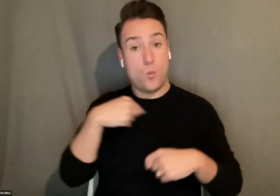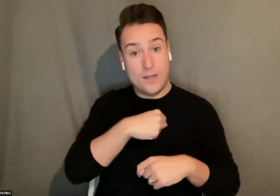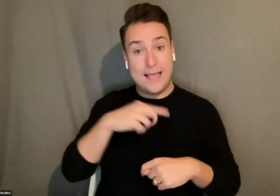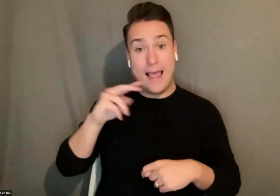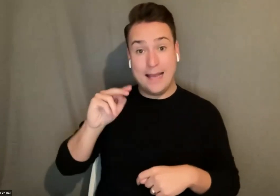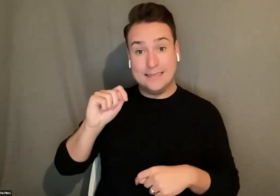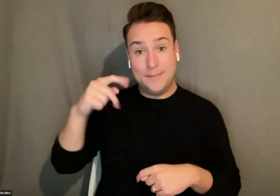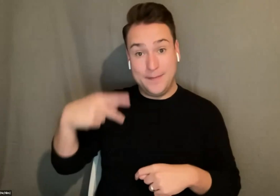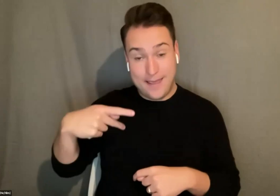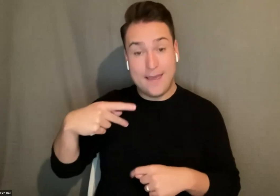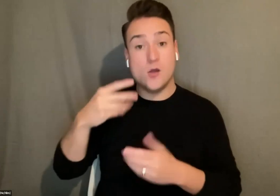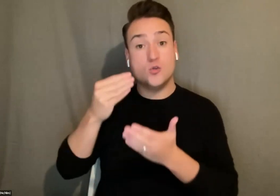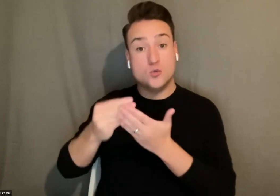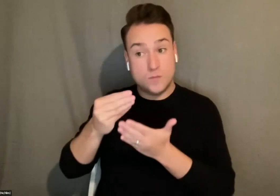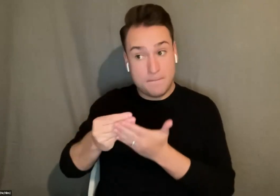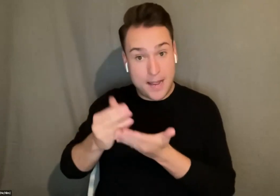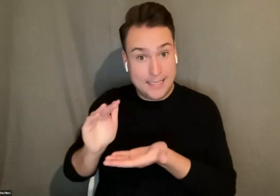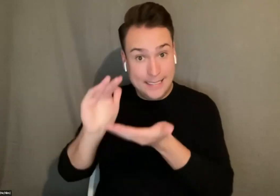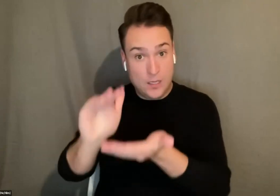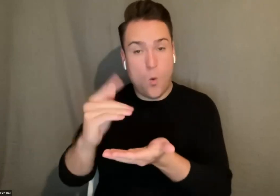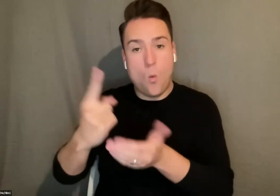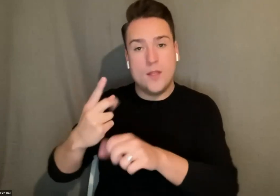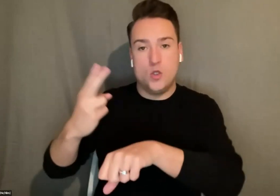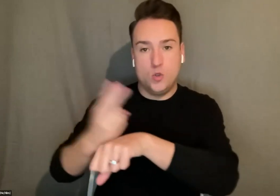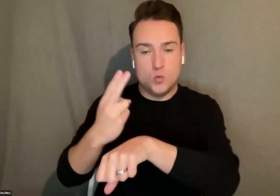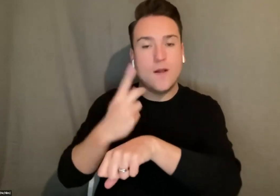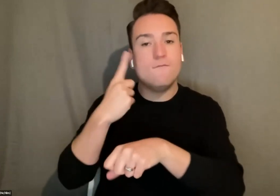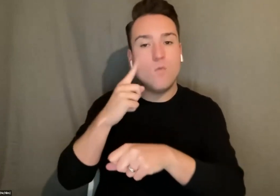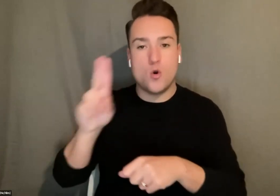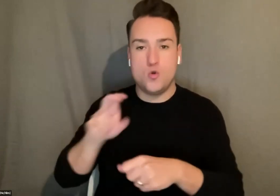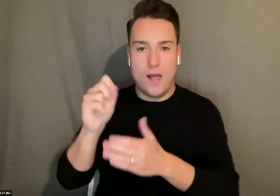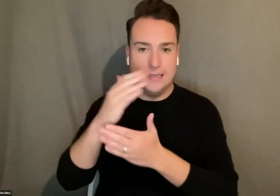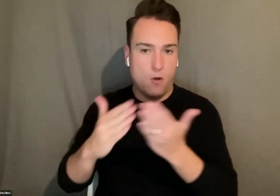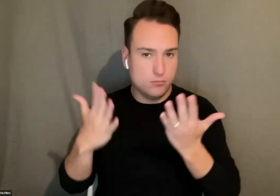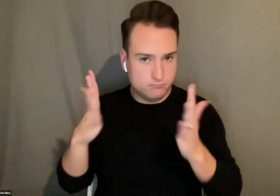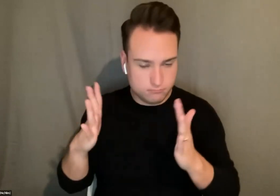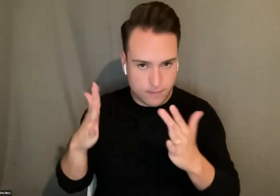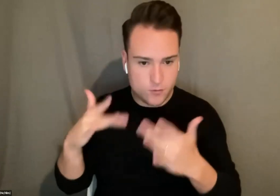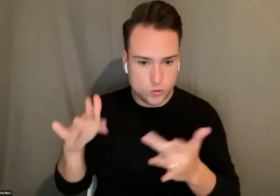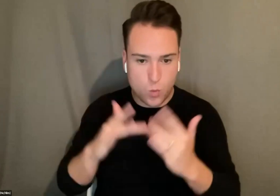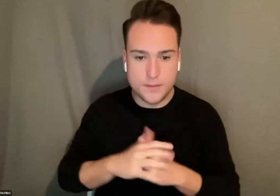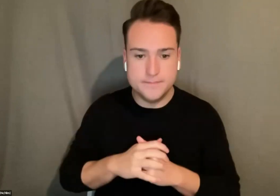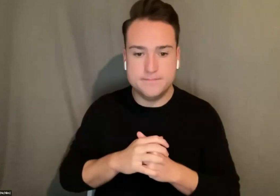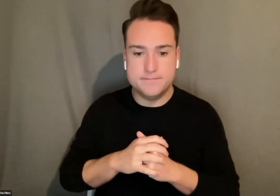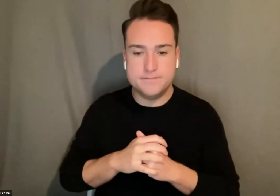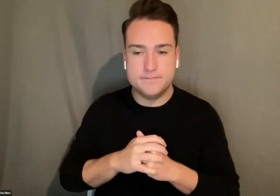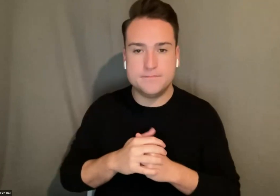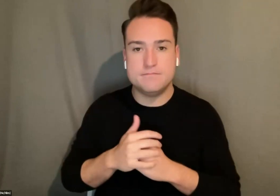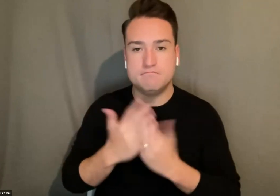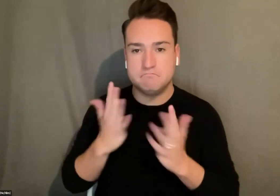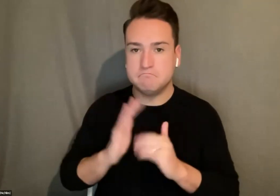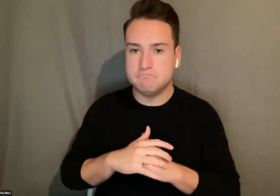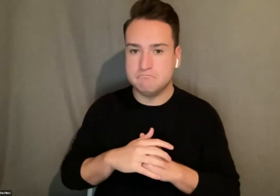tour subsidy can only be used for the US portion of that tour as defined